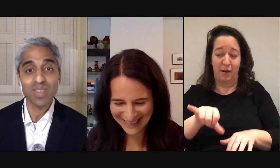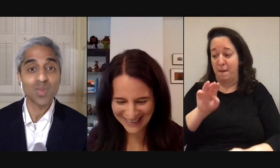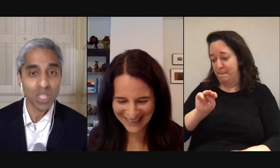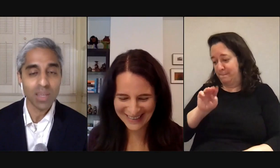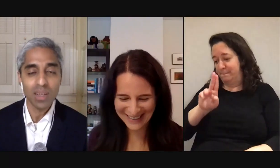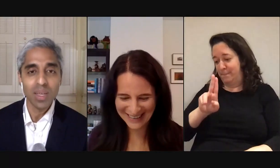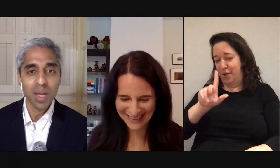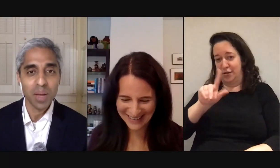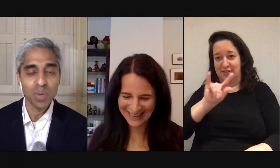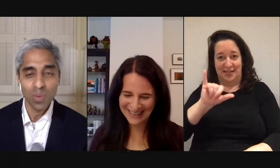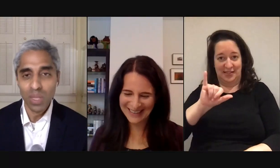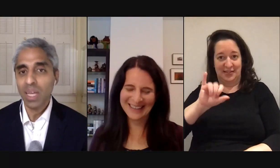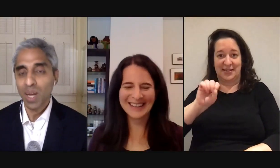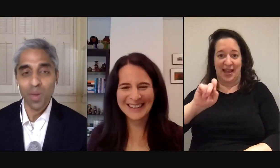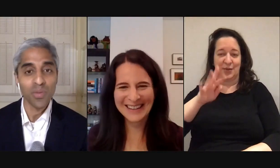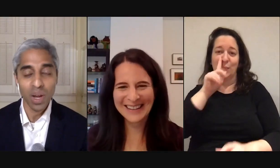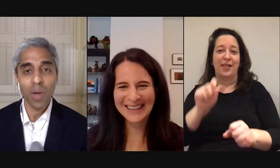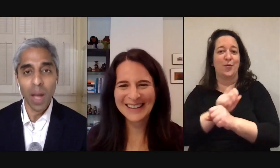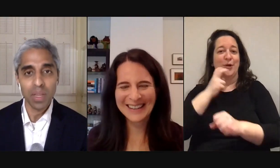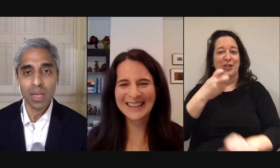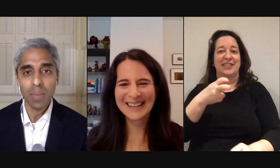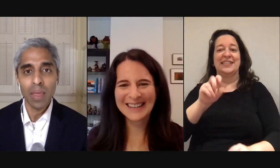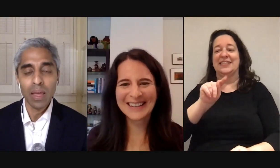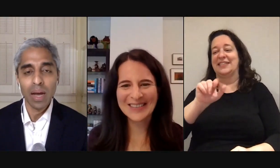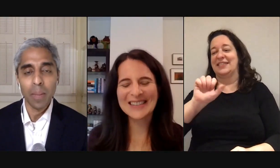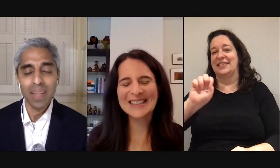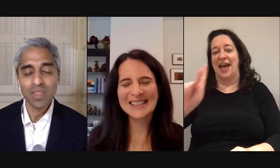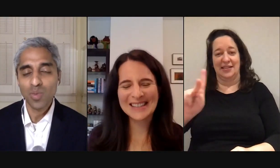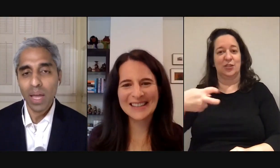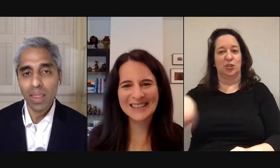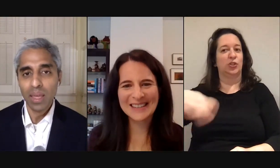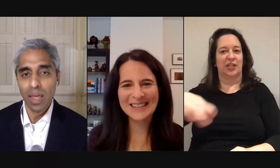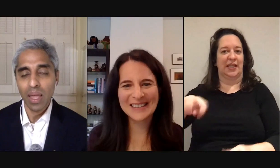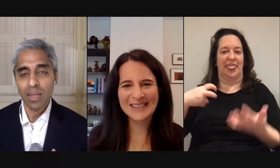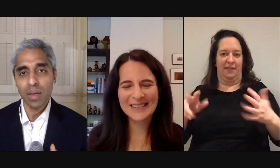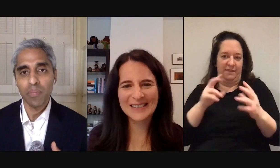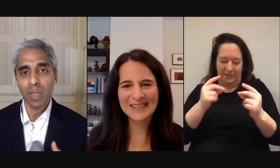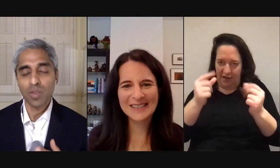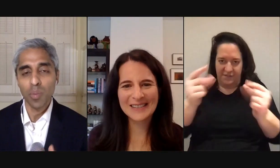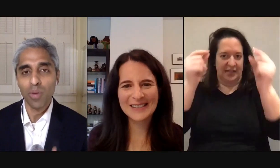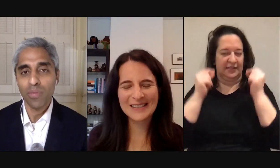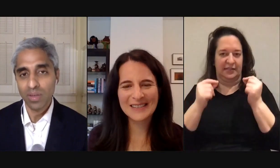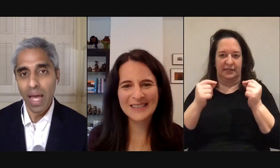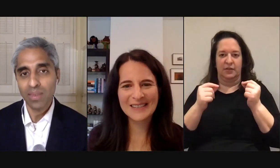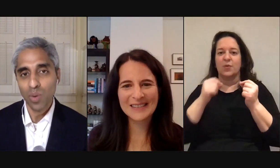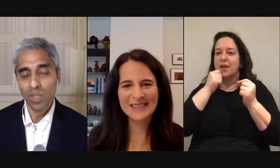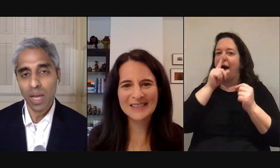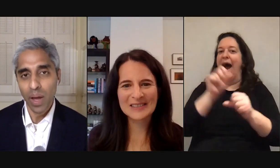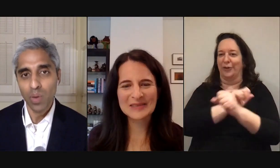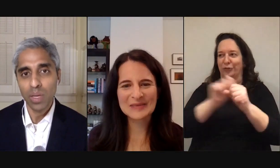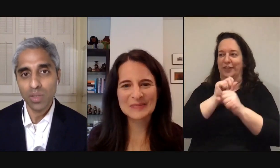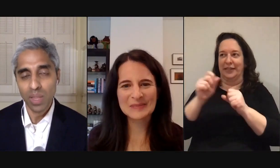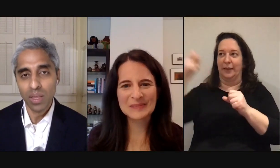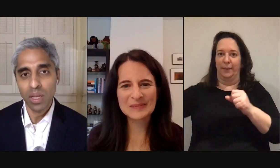task switching between one thing and another very rapidly and this is why i think that it's so important for us to ask the